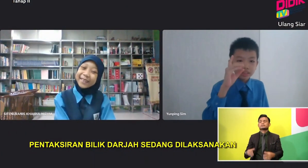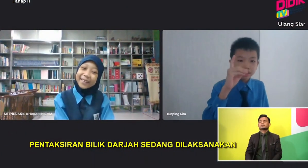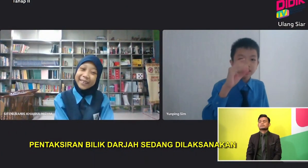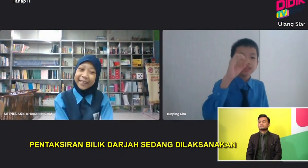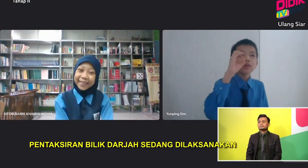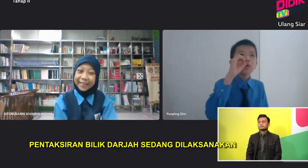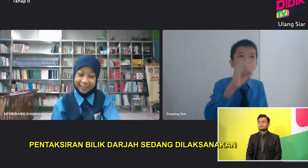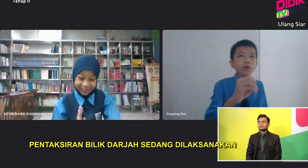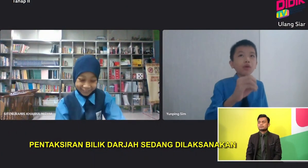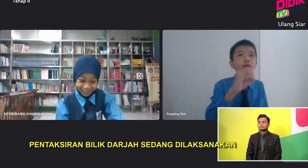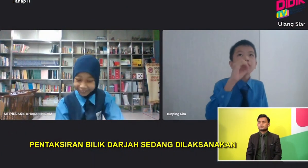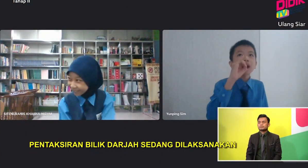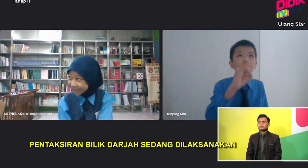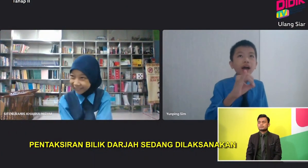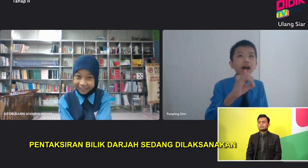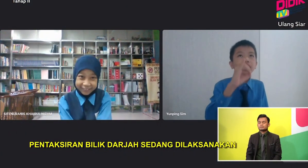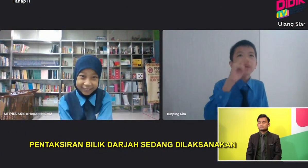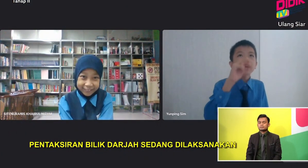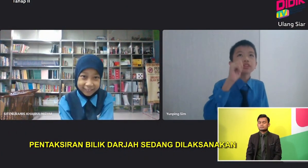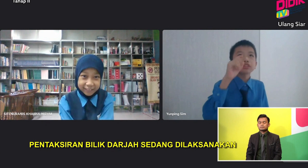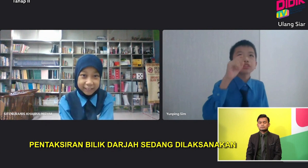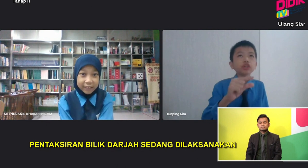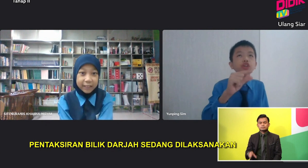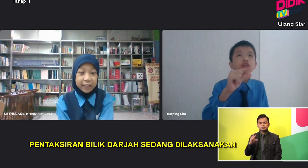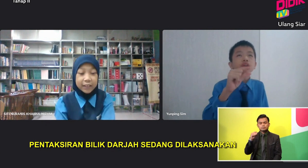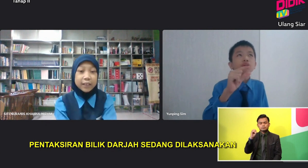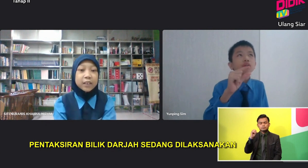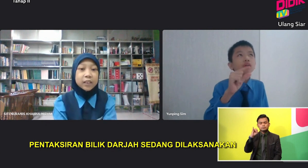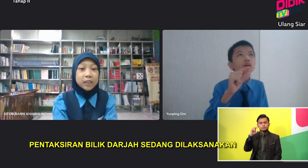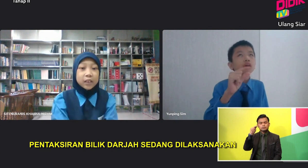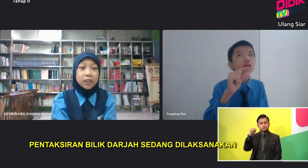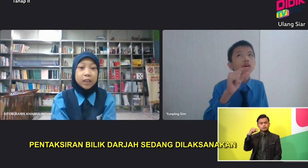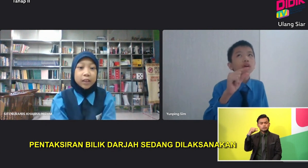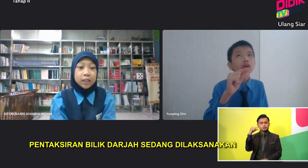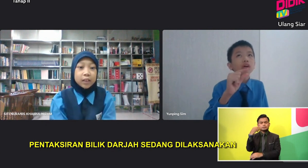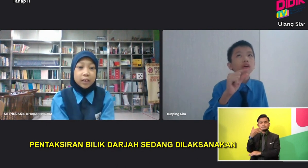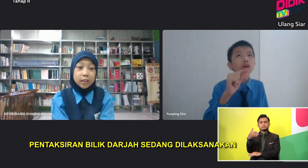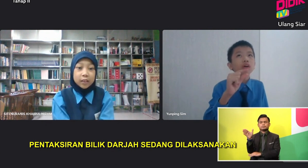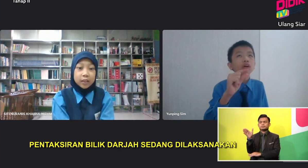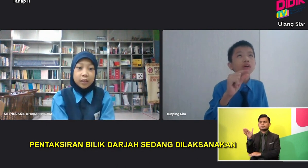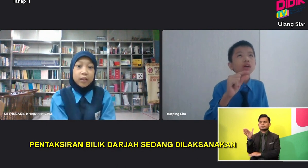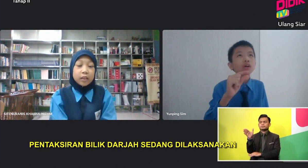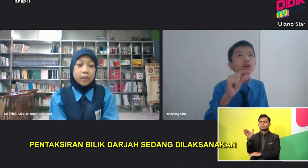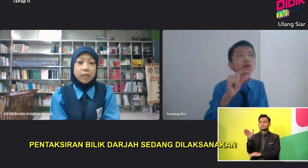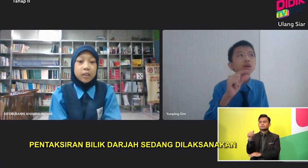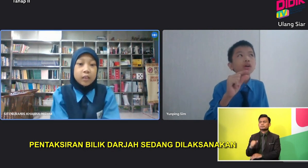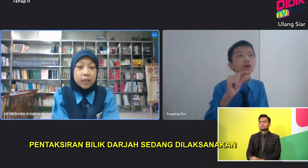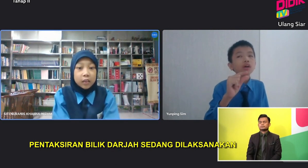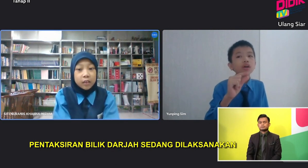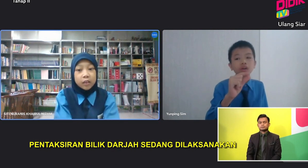Peng Peng Do you have doing D-O-I-N-G? Okay Next